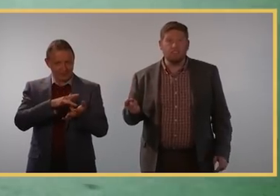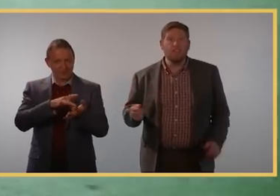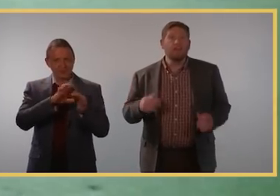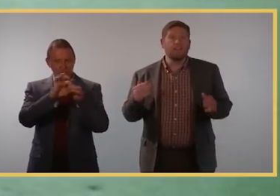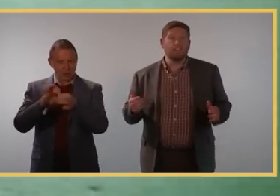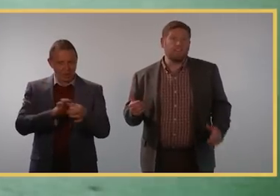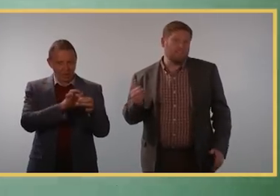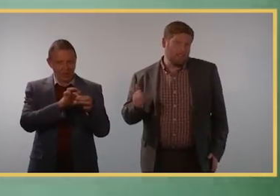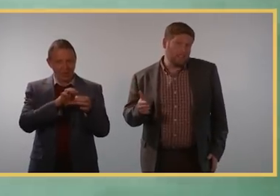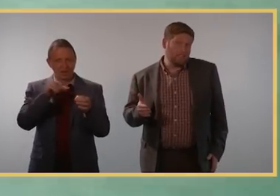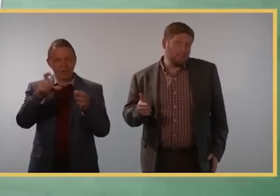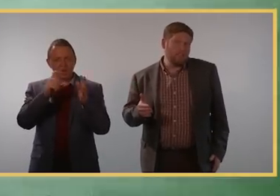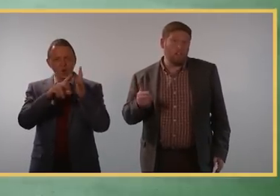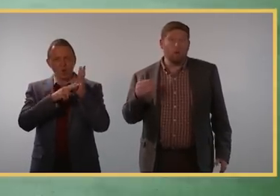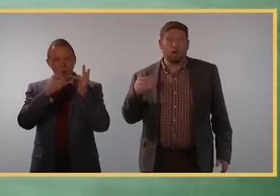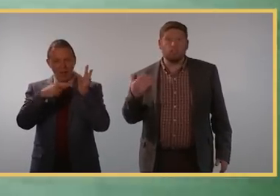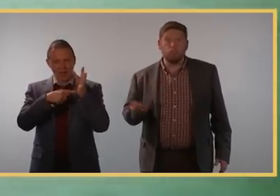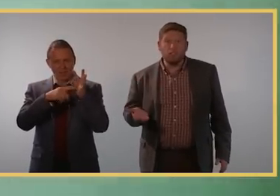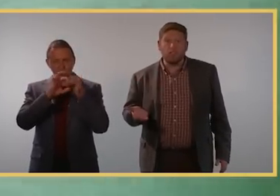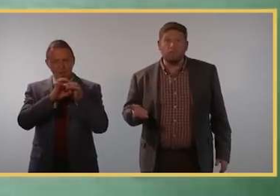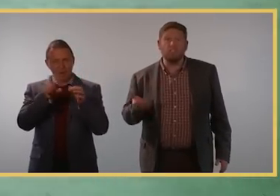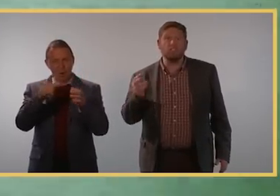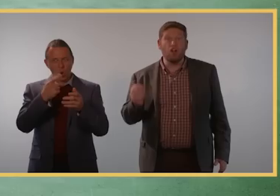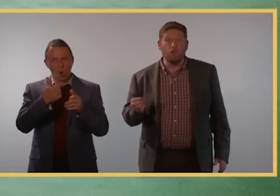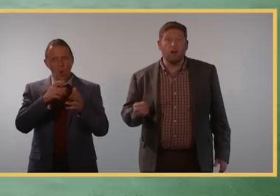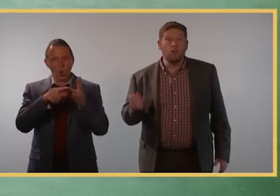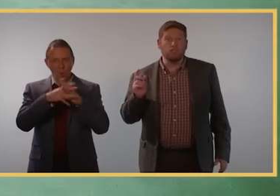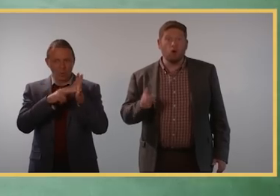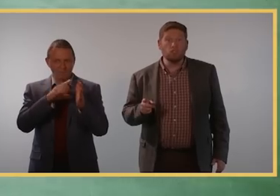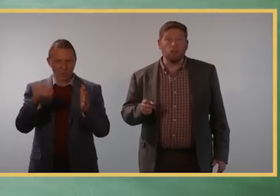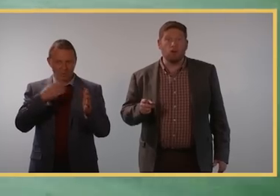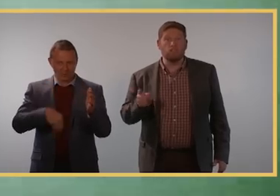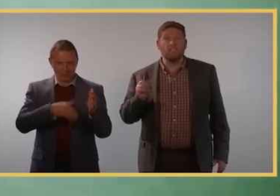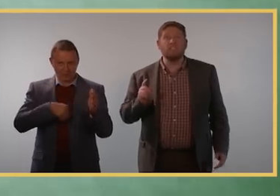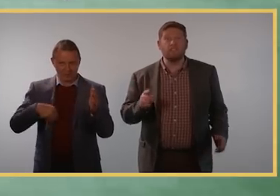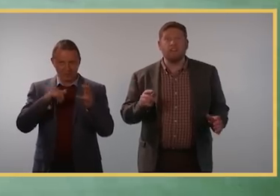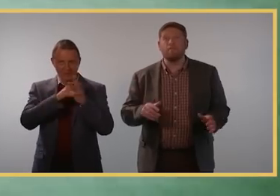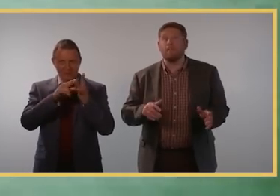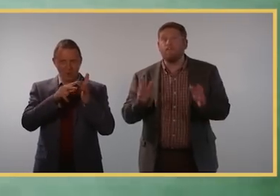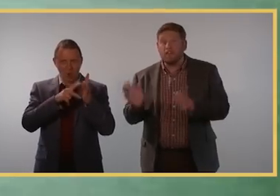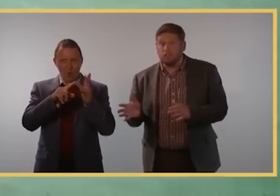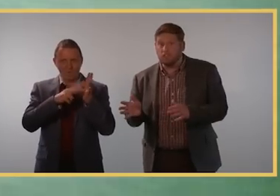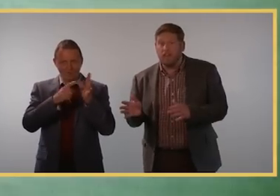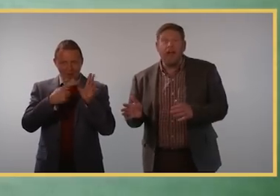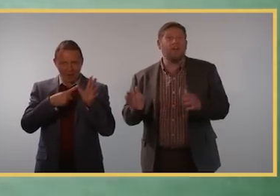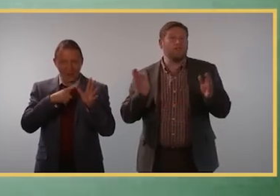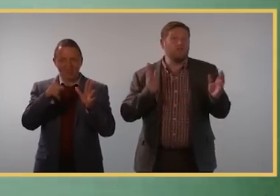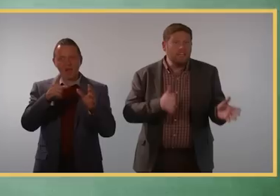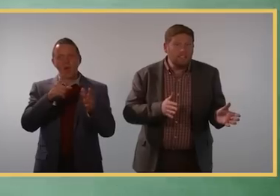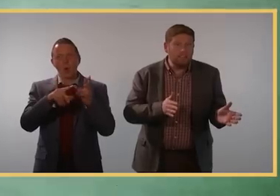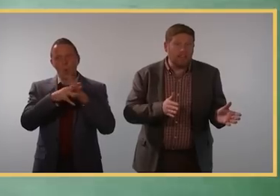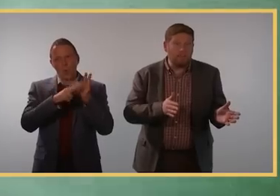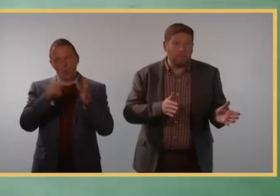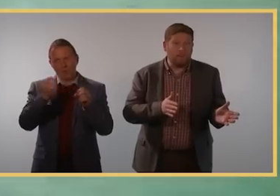chains. Clinic Chain Connect Hearing is owned by Swiss company Sonova, which also owns these hearing aid manufacturers, and